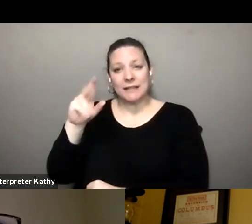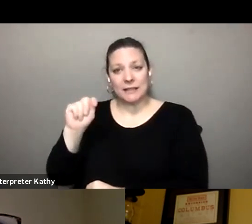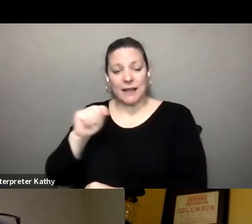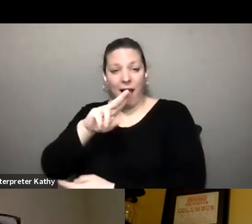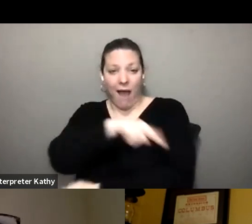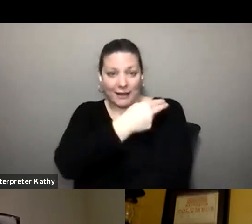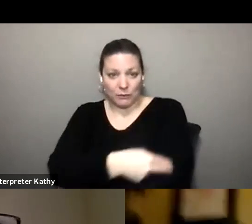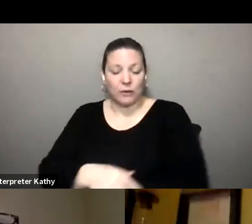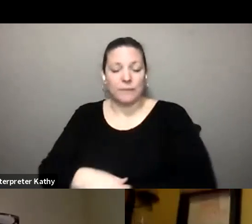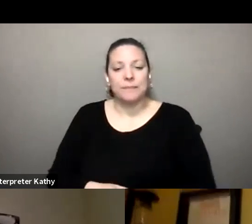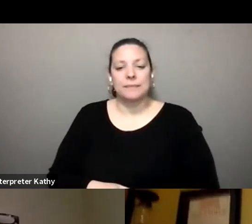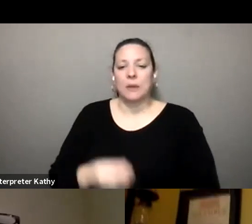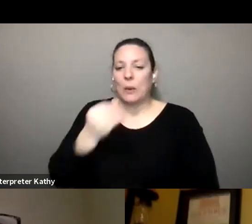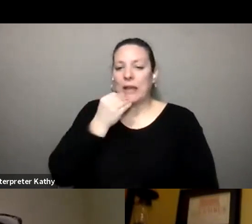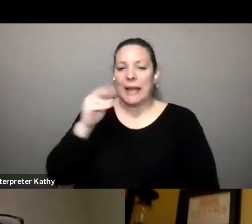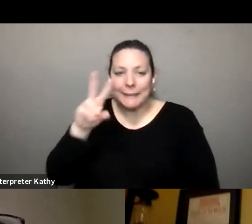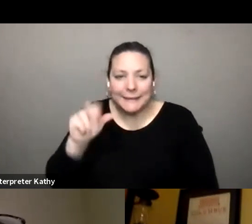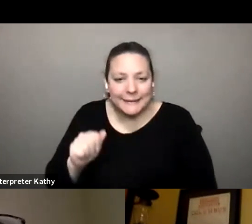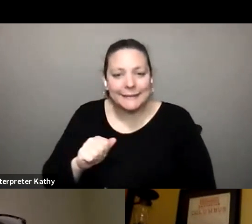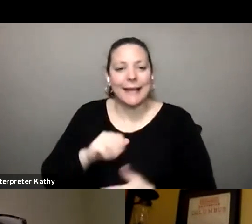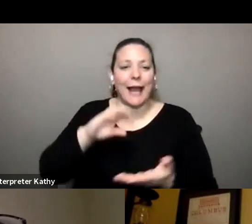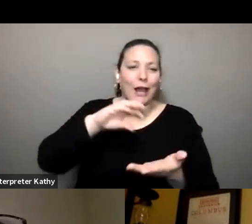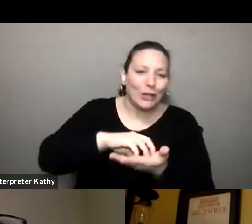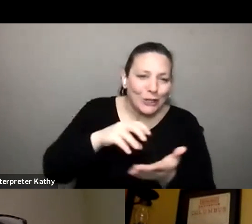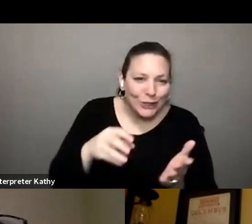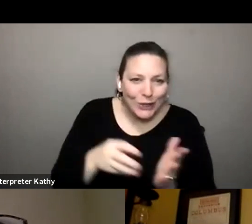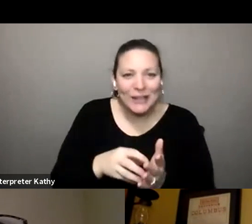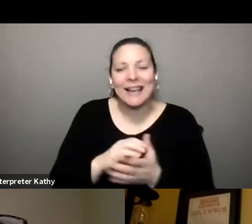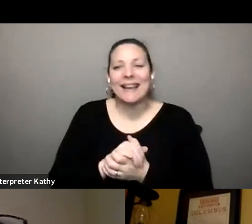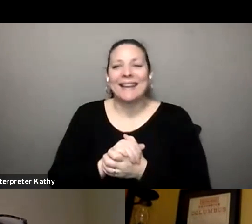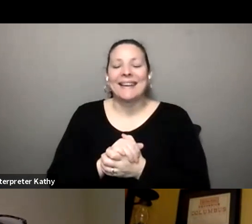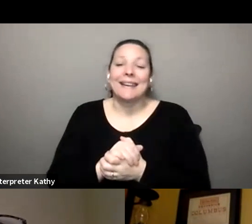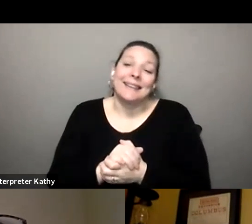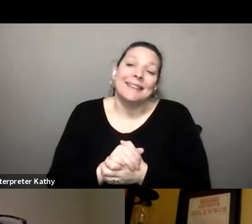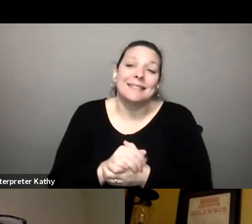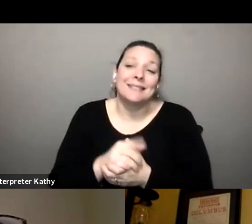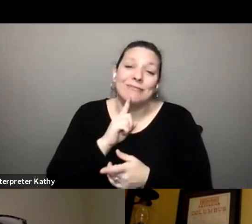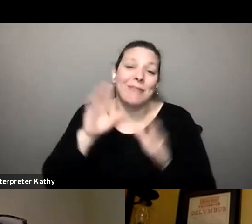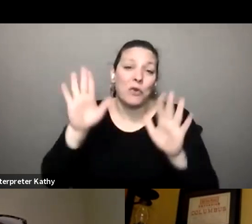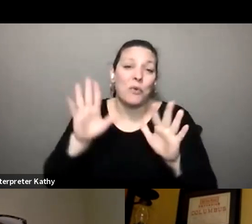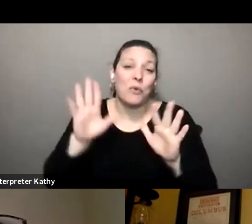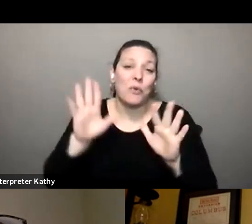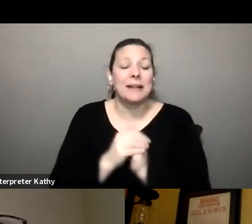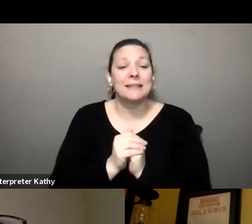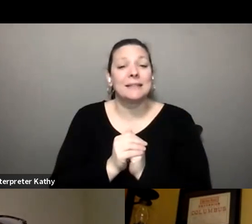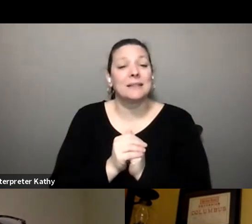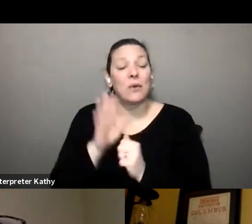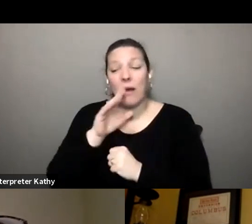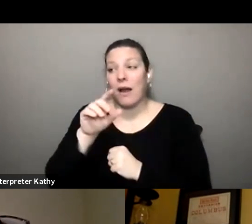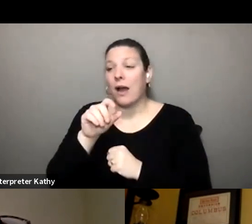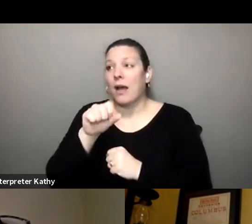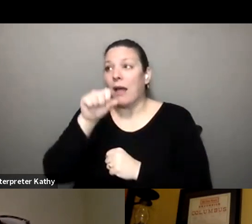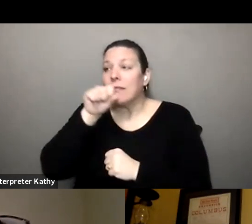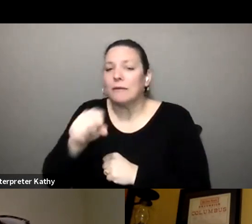we have pizza and cookies um and uh it's it's really a great meeting so we would love to see you